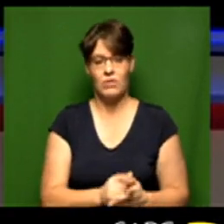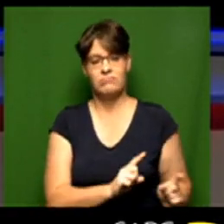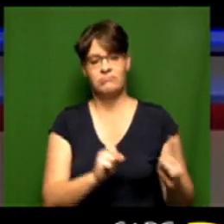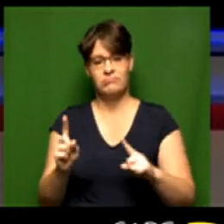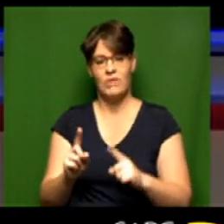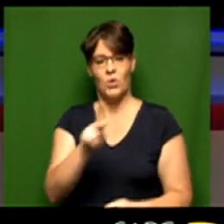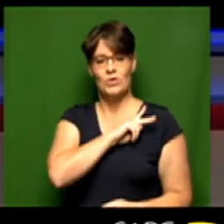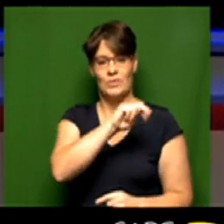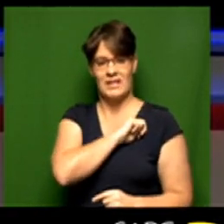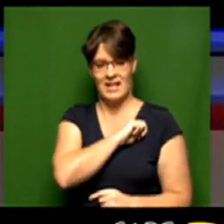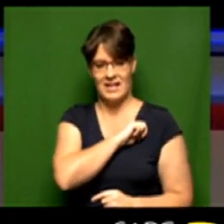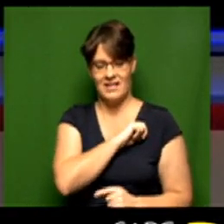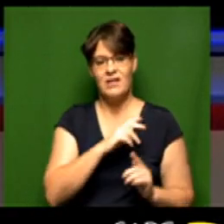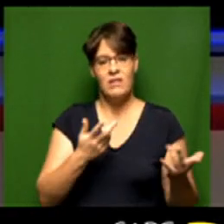to KwaZulu Natal where special vote